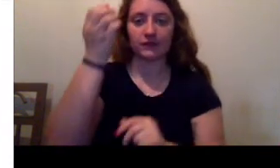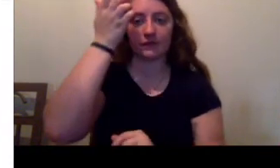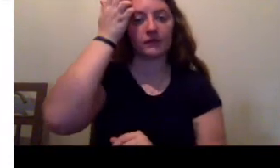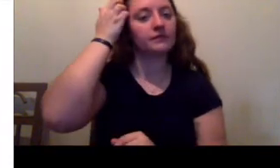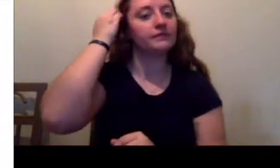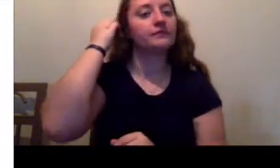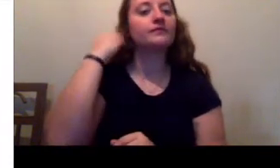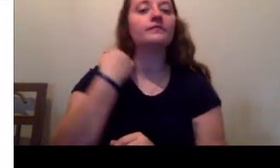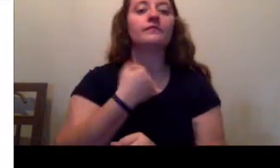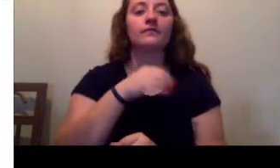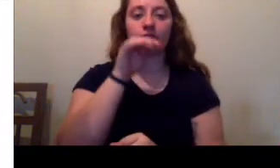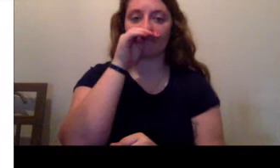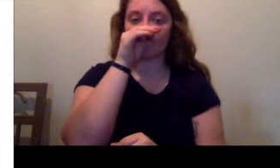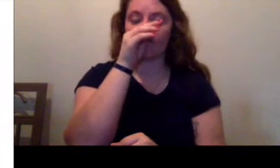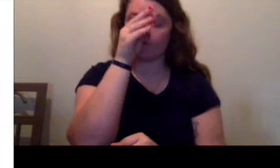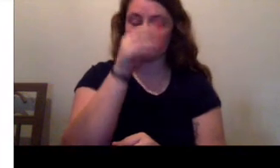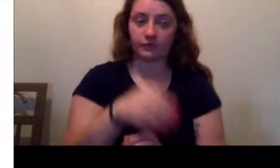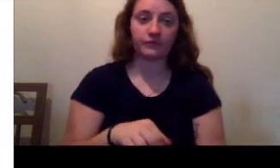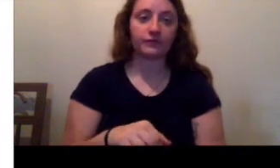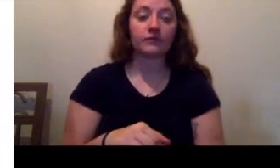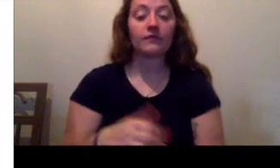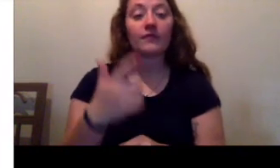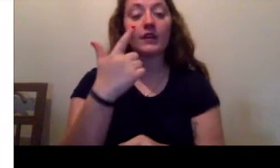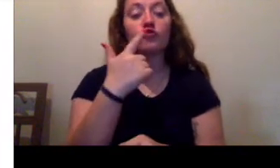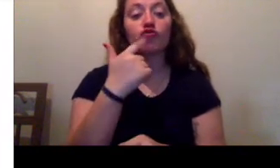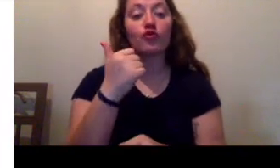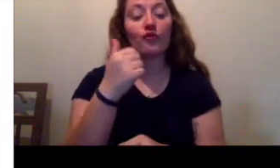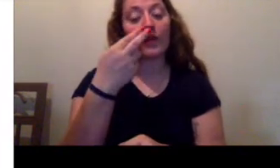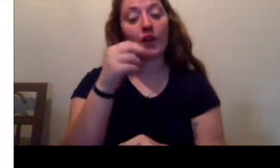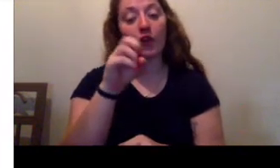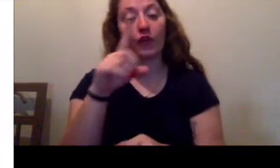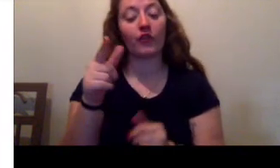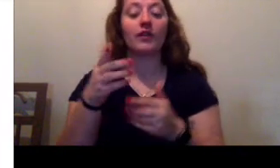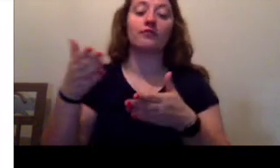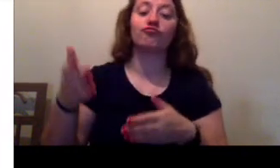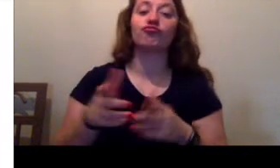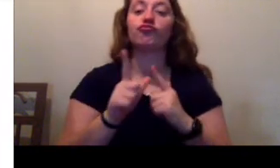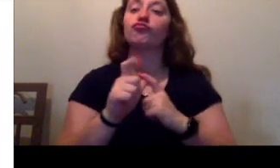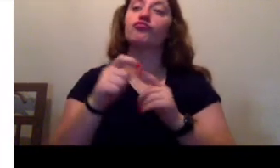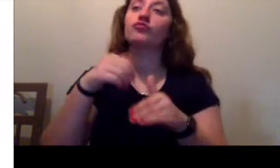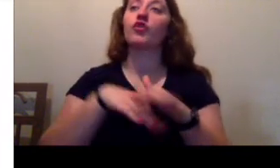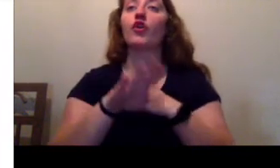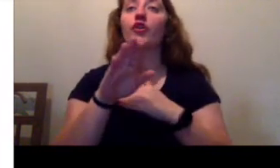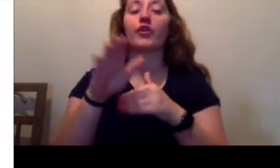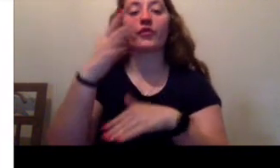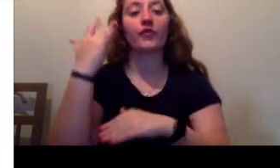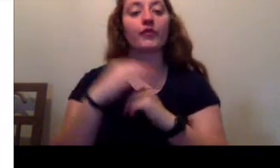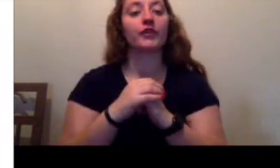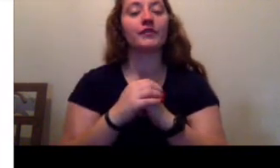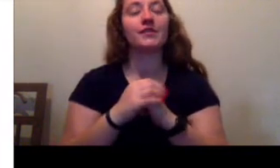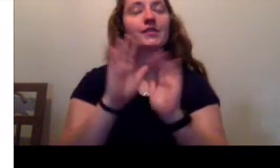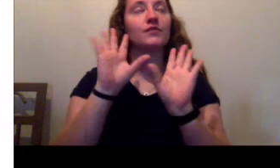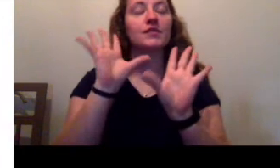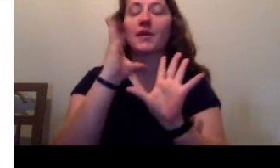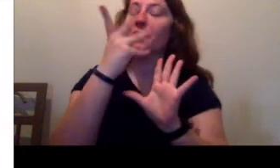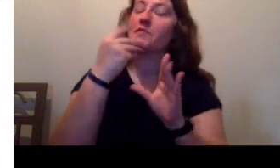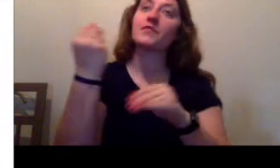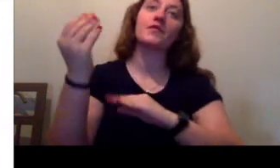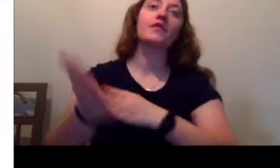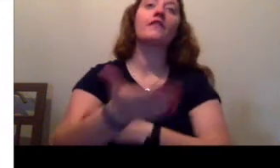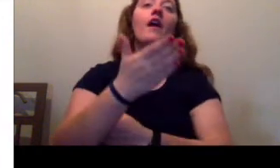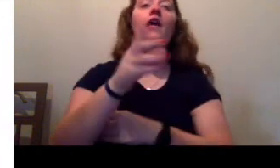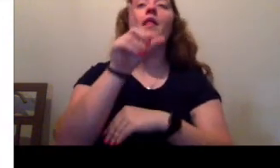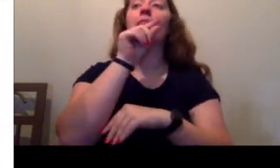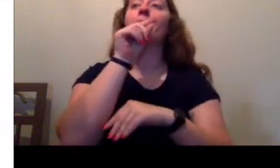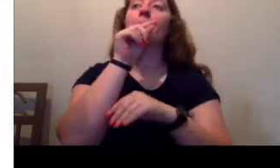So Little Red Riding Hood carried the basket of food and hurried along through the woods. It was a lovely morning, and the birds were